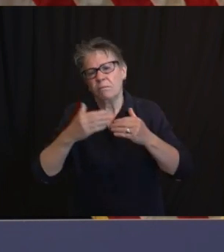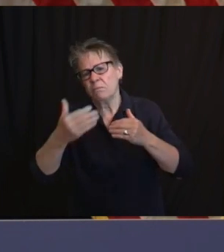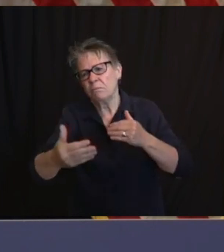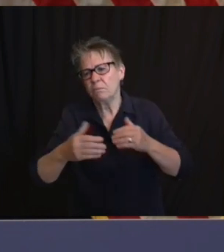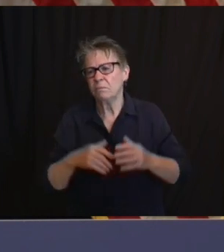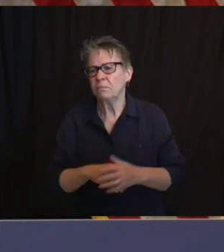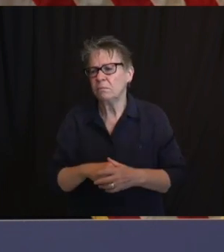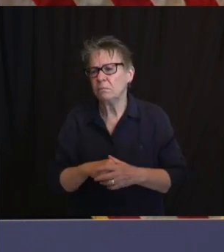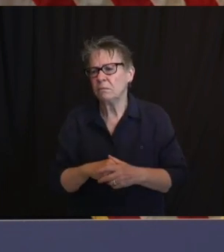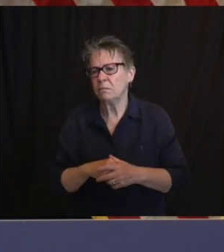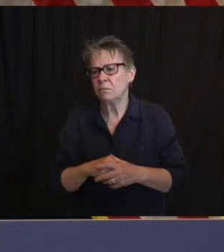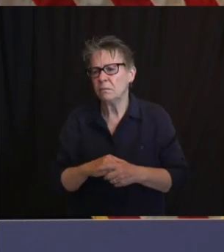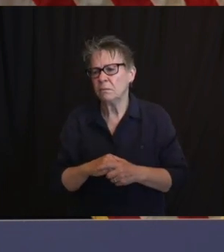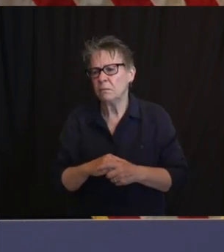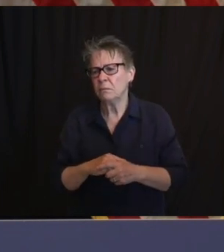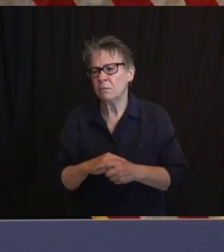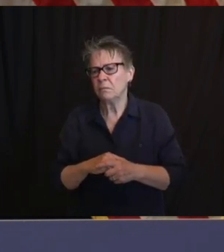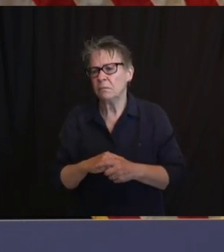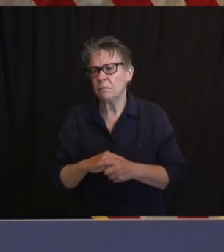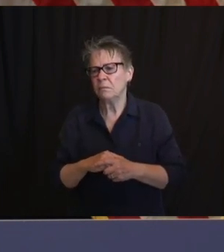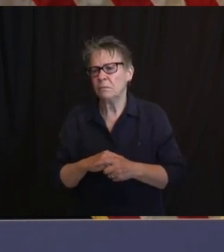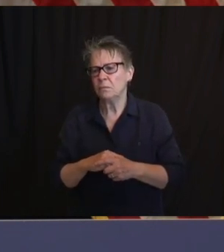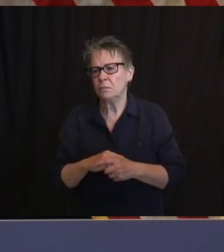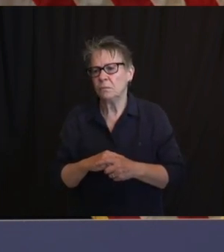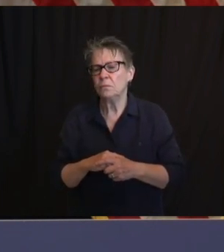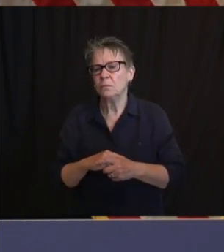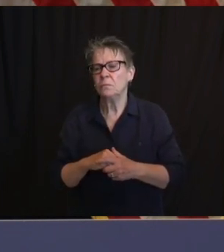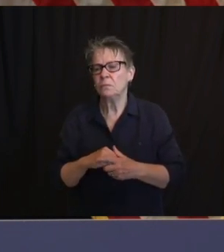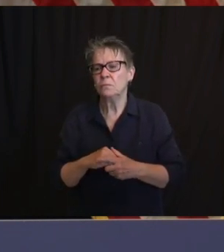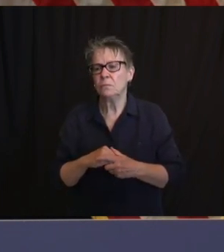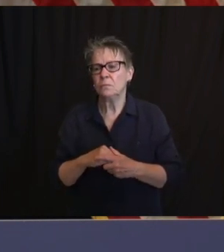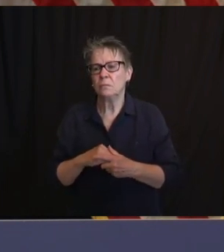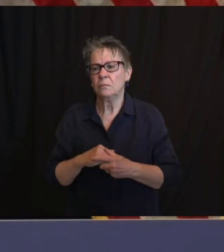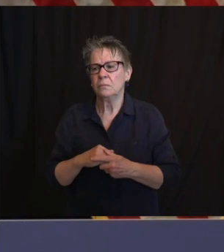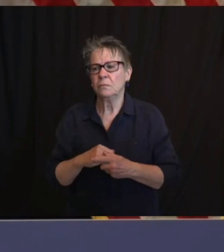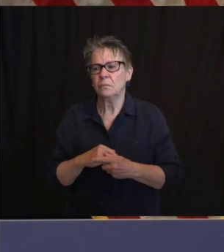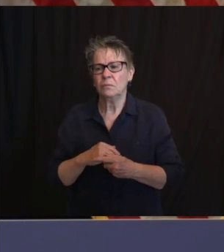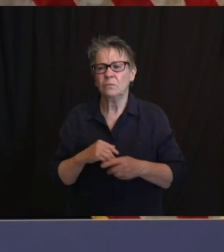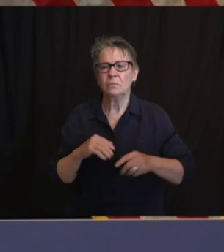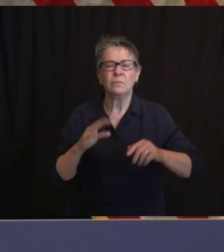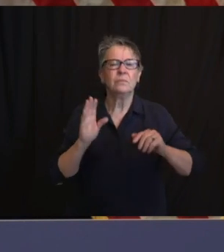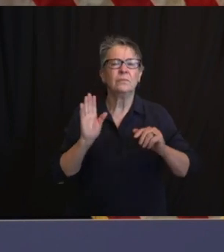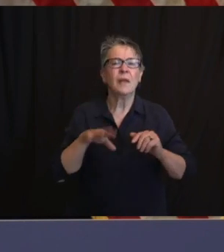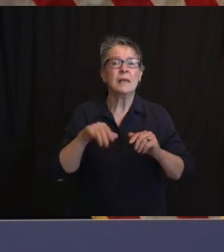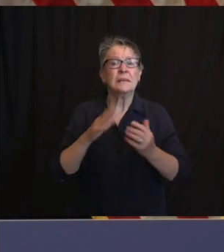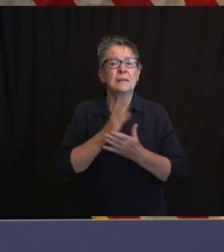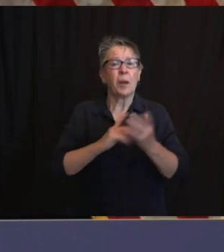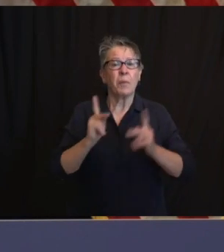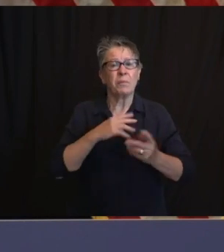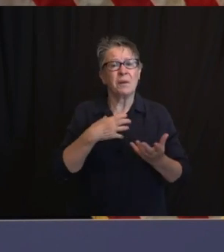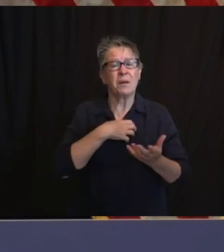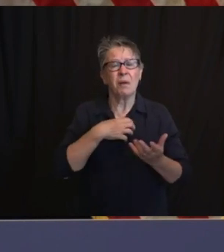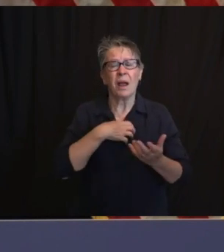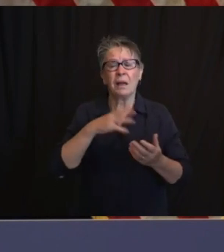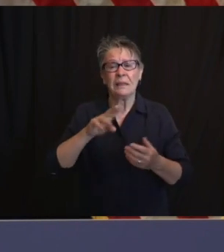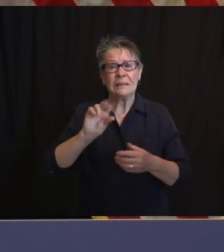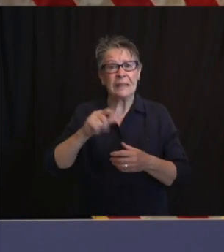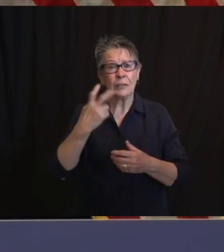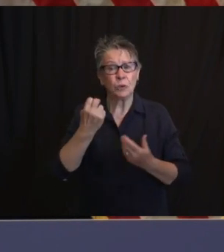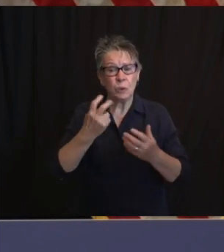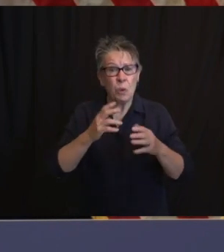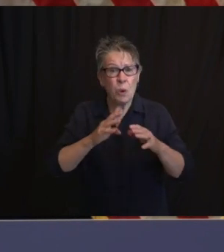slow. Senator O'Scanlan put something out minutes ago complaining about this. What's your reaction to that?